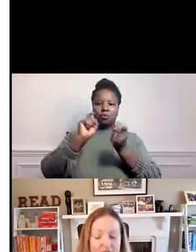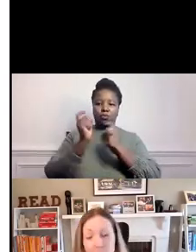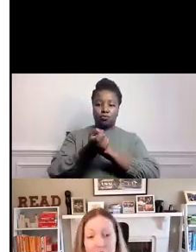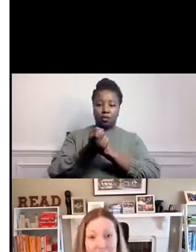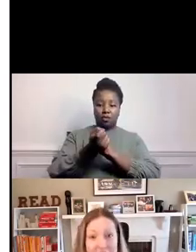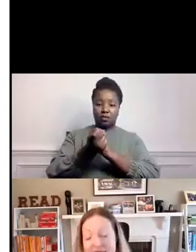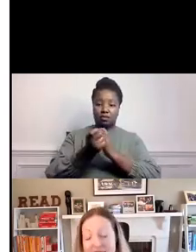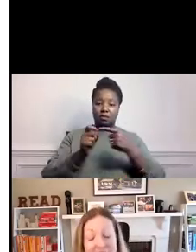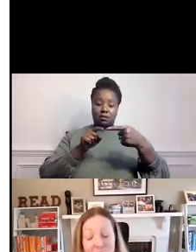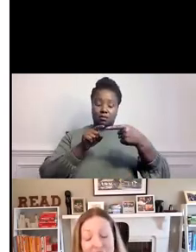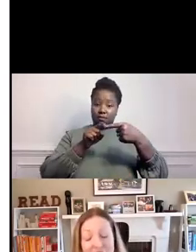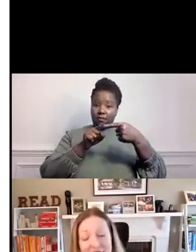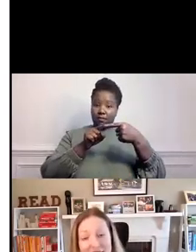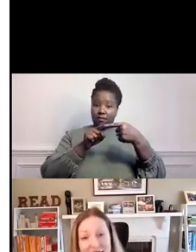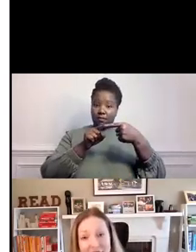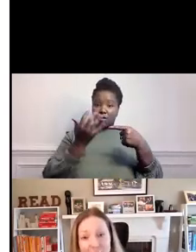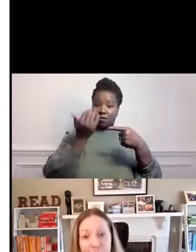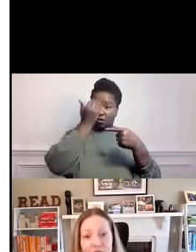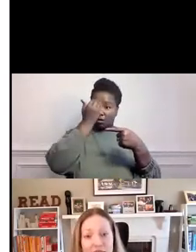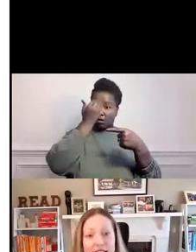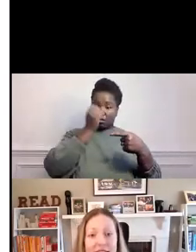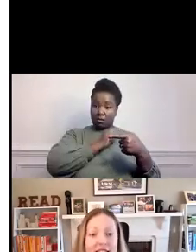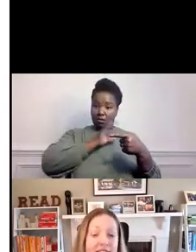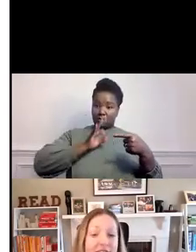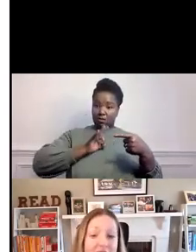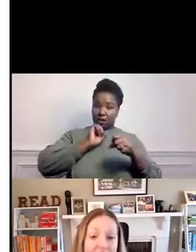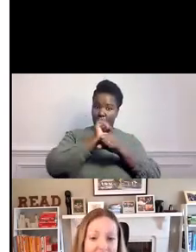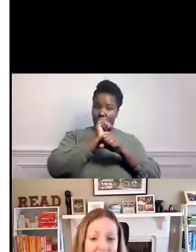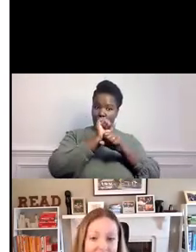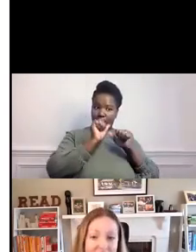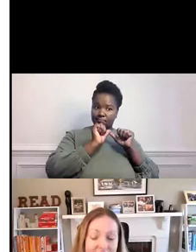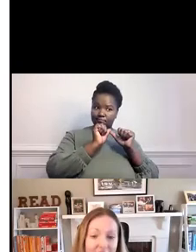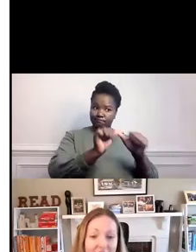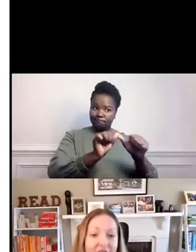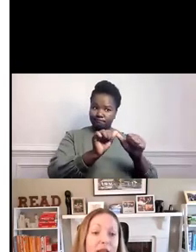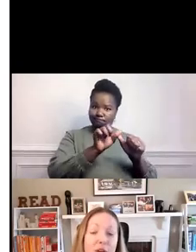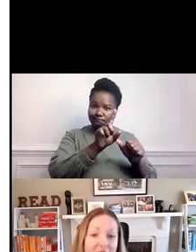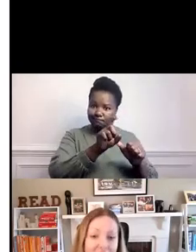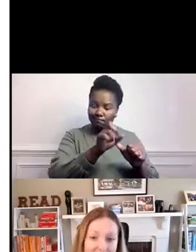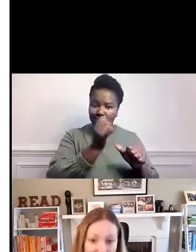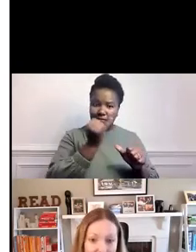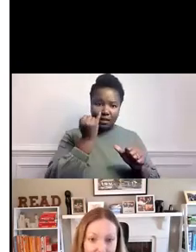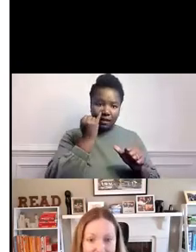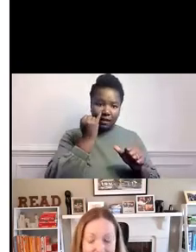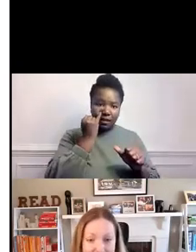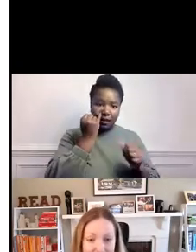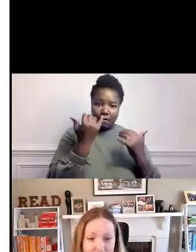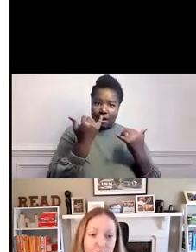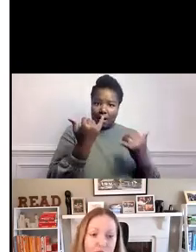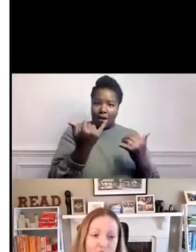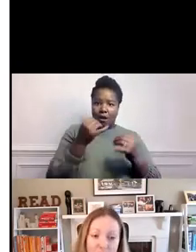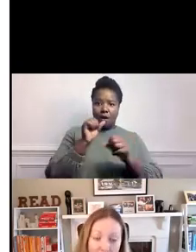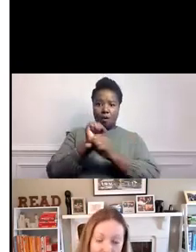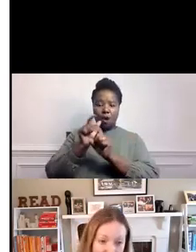staff going to be willing to stick with us if we need to live in this hybrid environment for the long